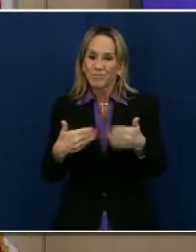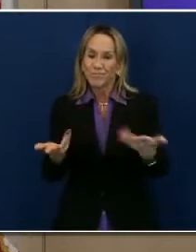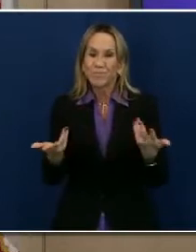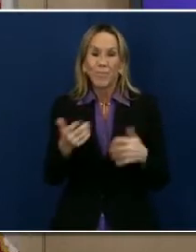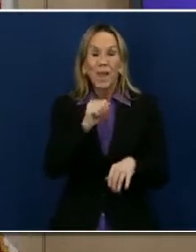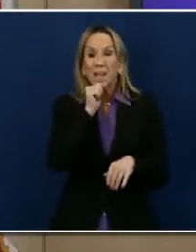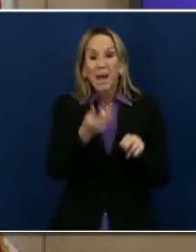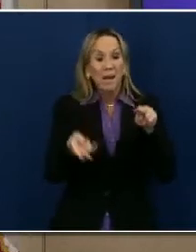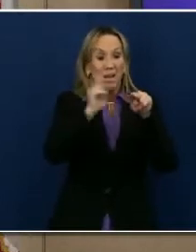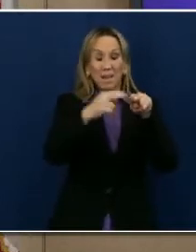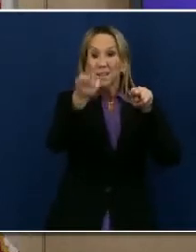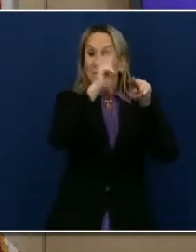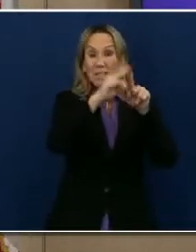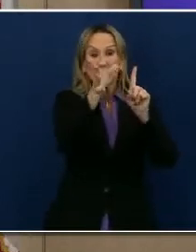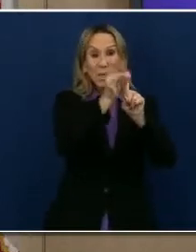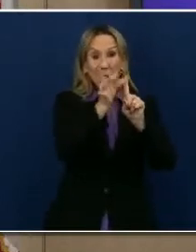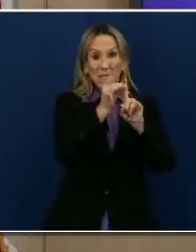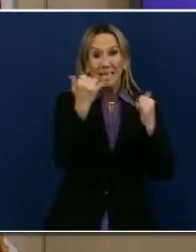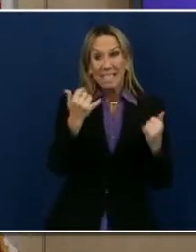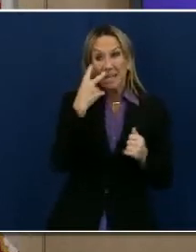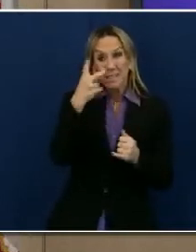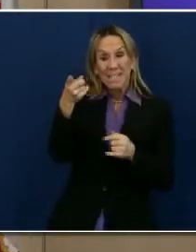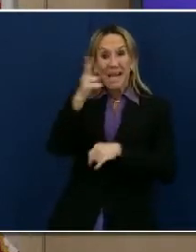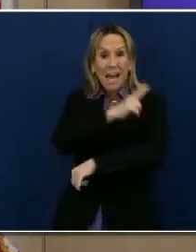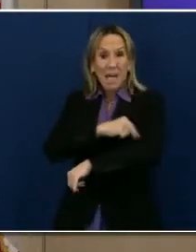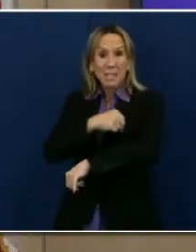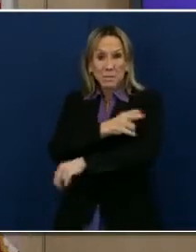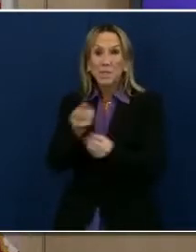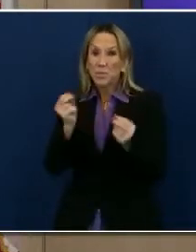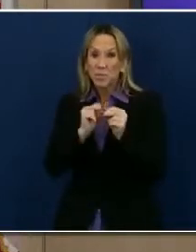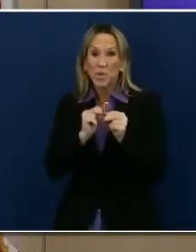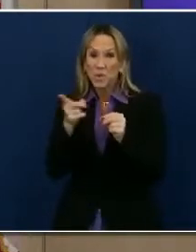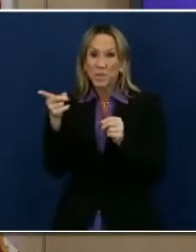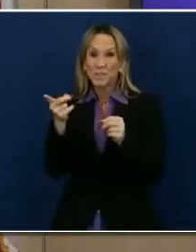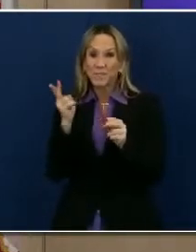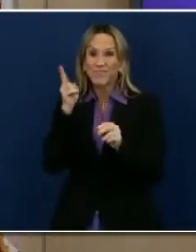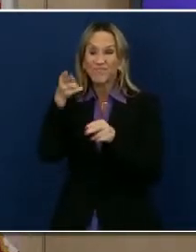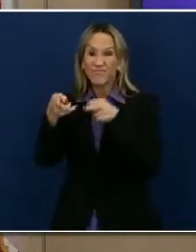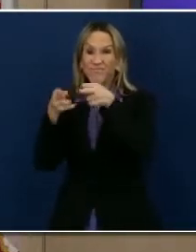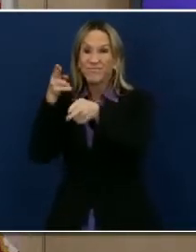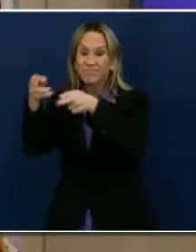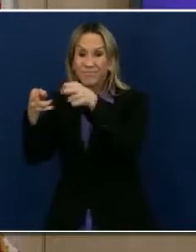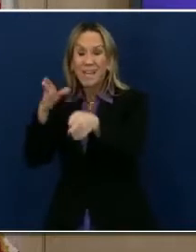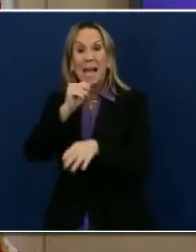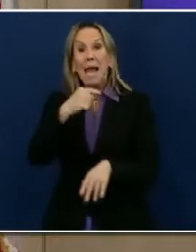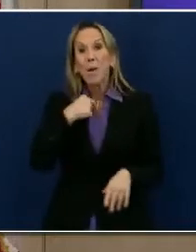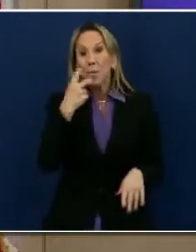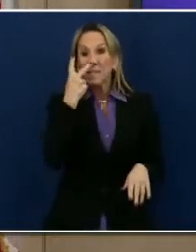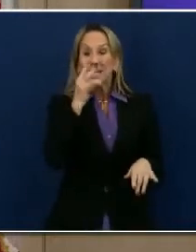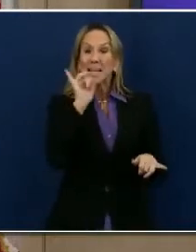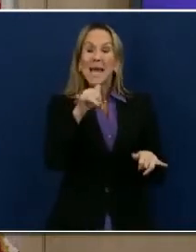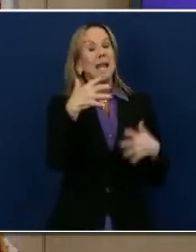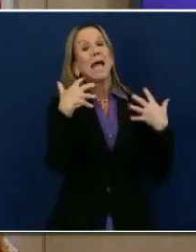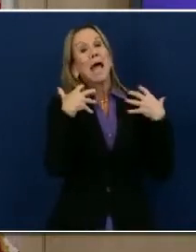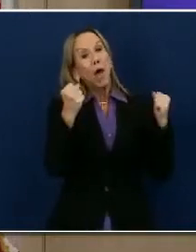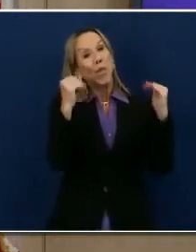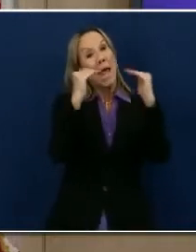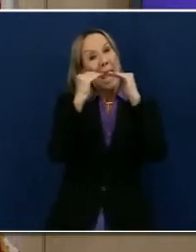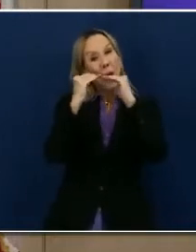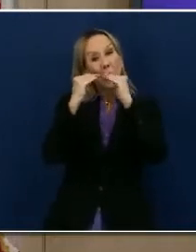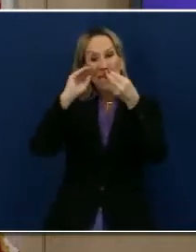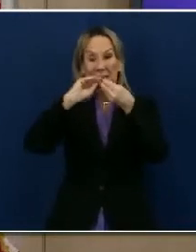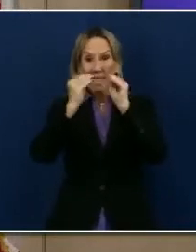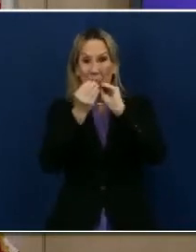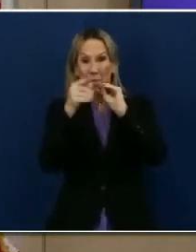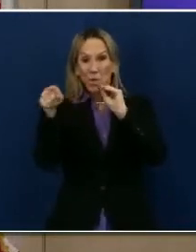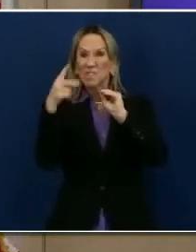that are increasing. We're also seeing an increase in hospitalizations, and we're seeing an increase in our health equity metric, and that precipitates